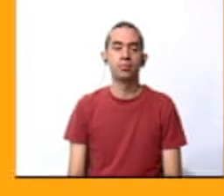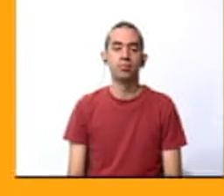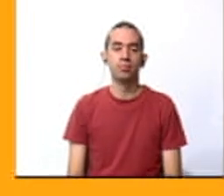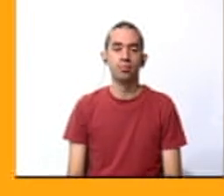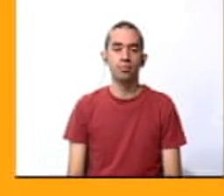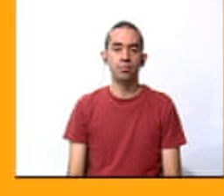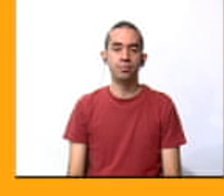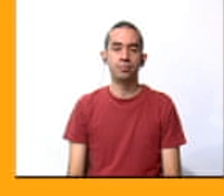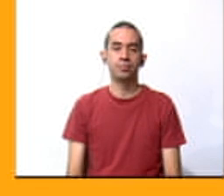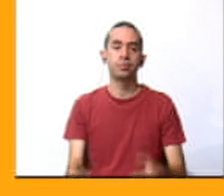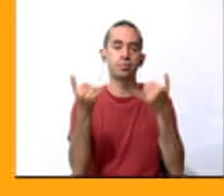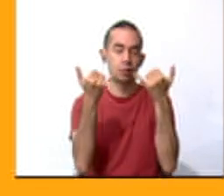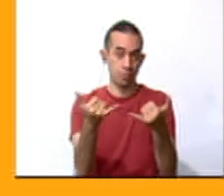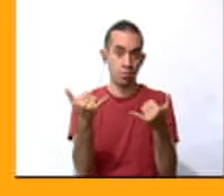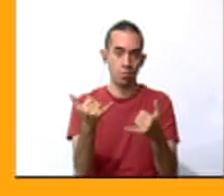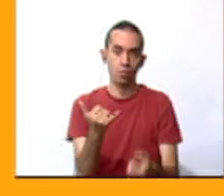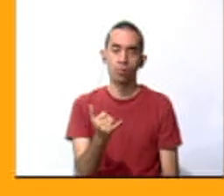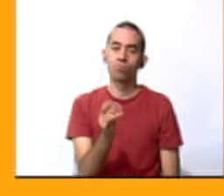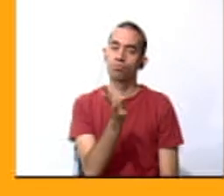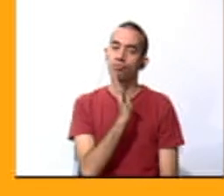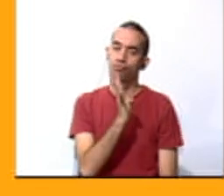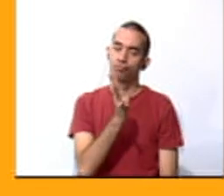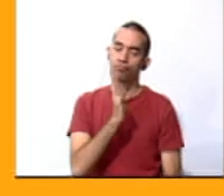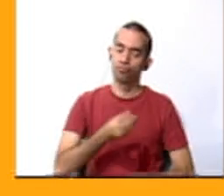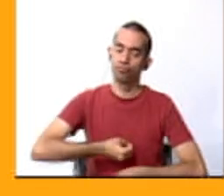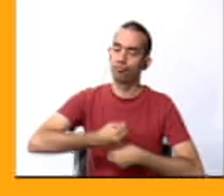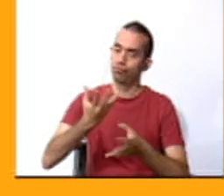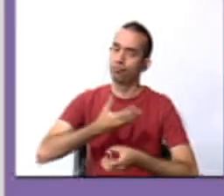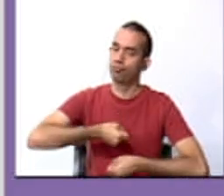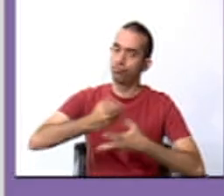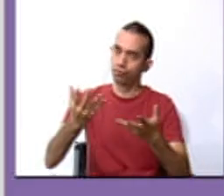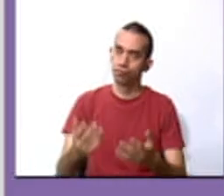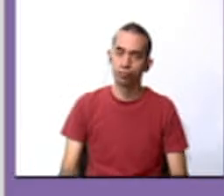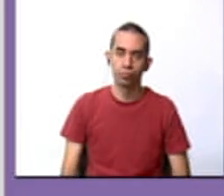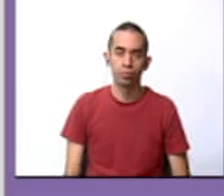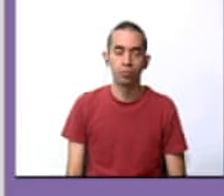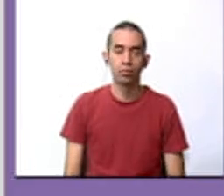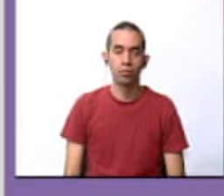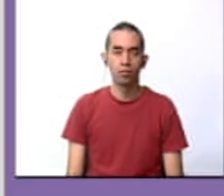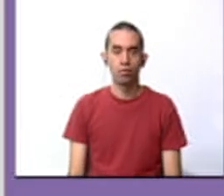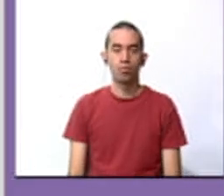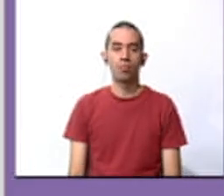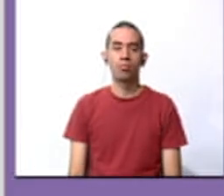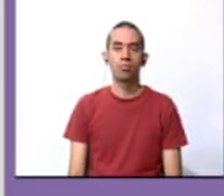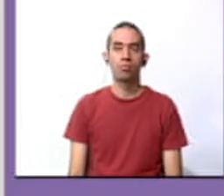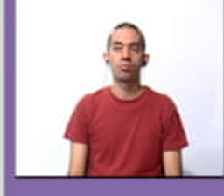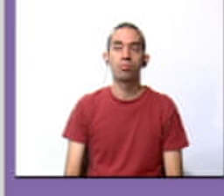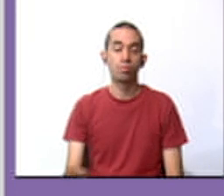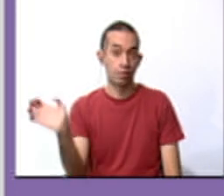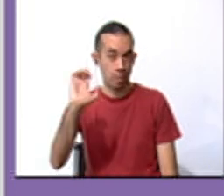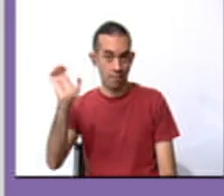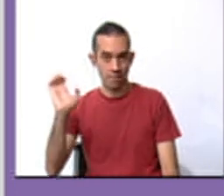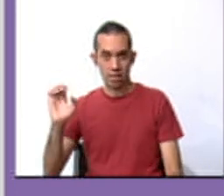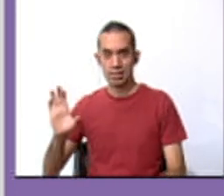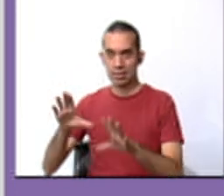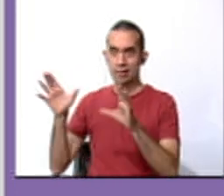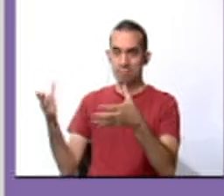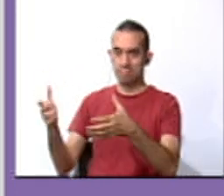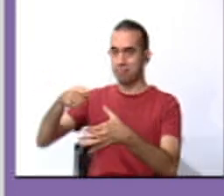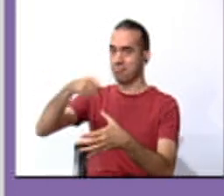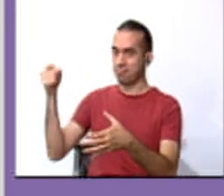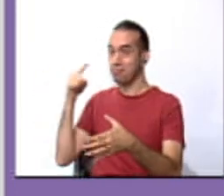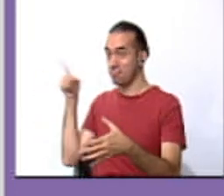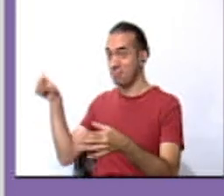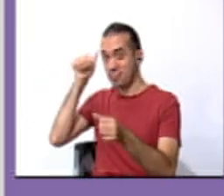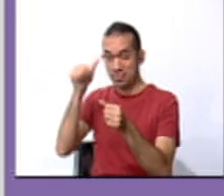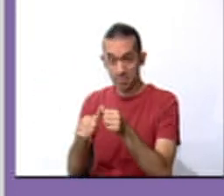Now, let's have a spoken production or spoken interaction. The emergency kit. Remember what